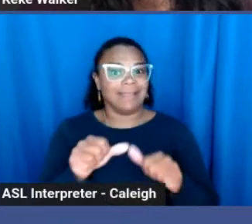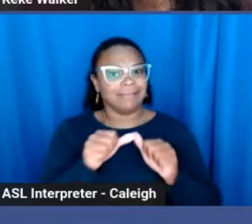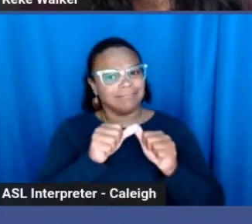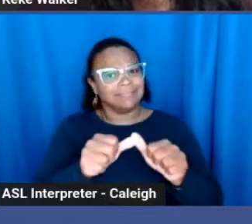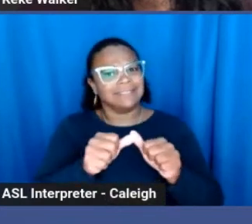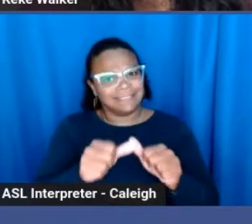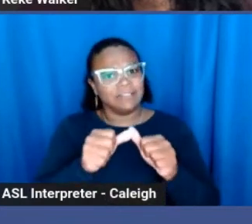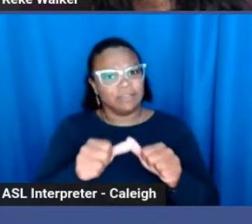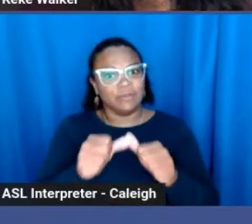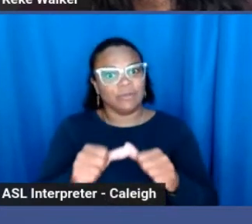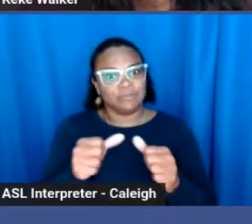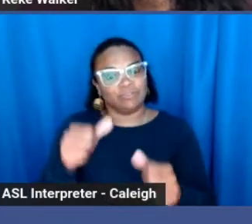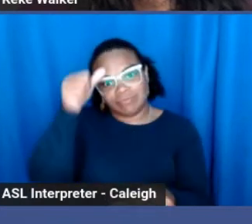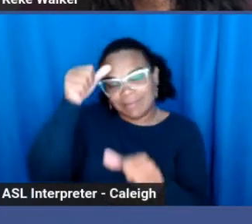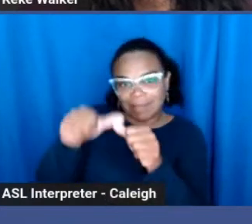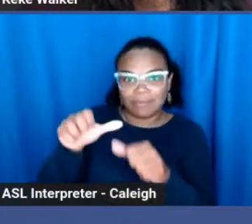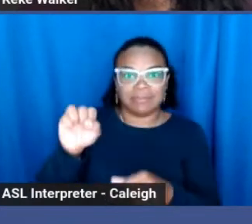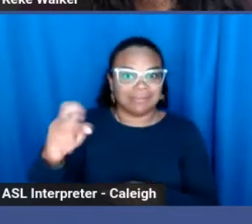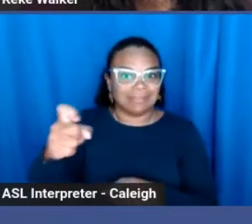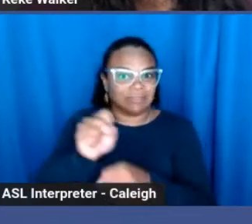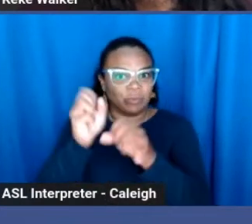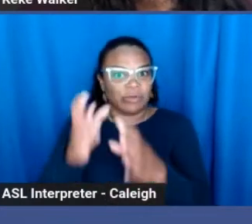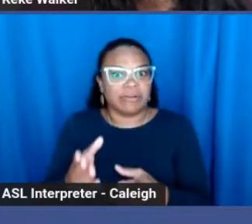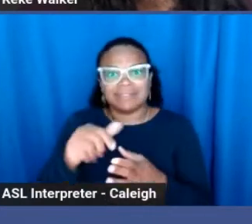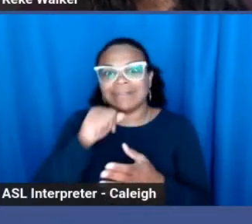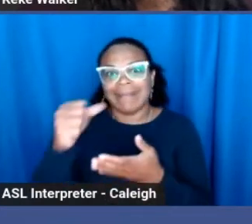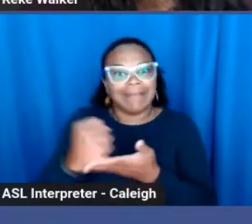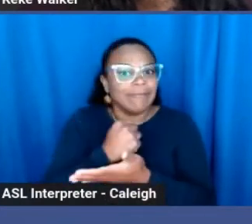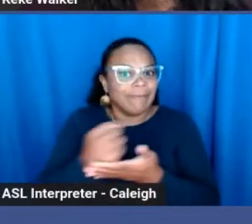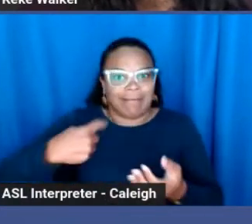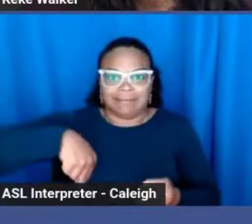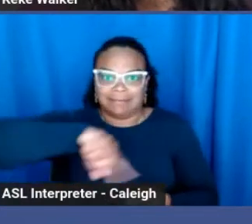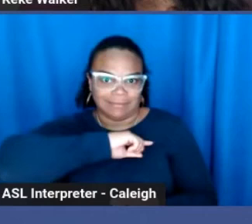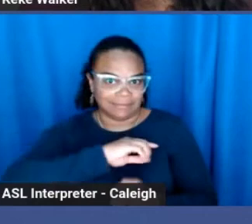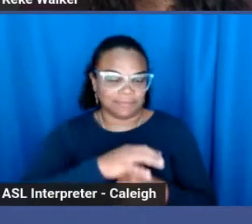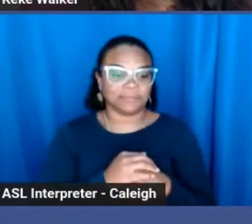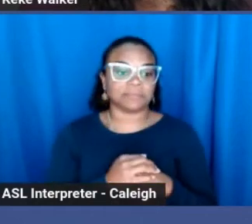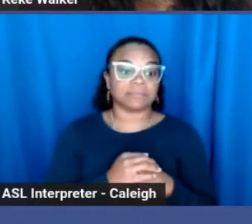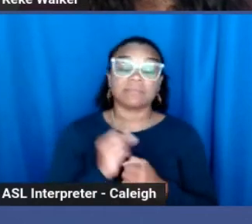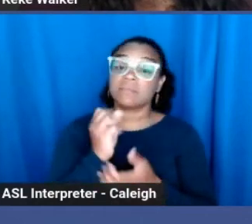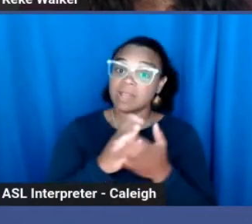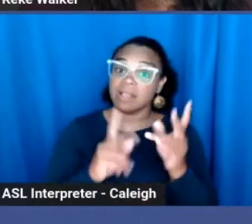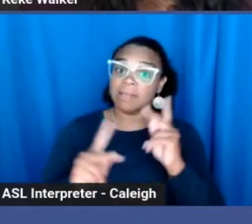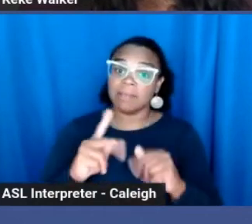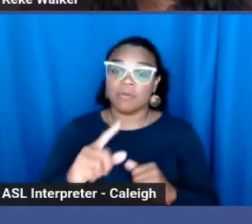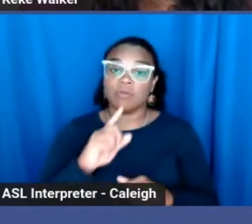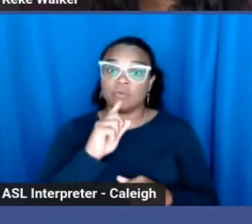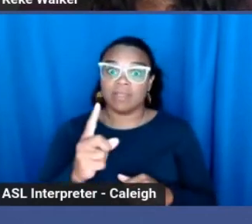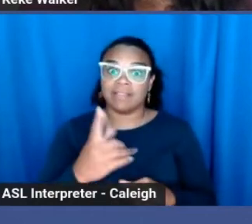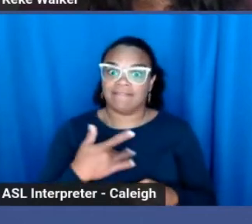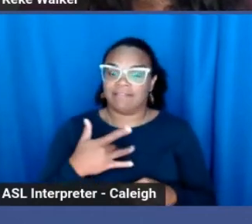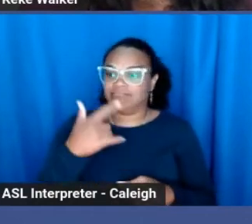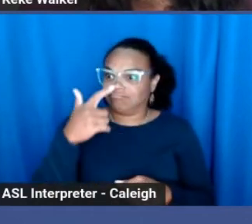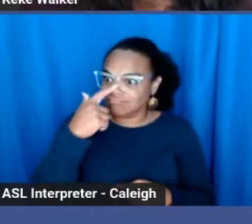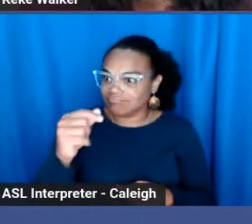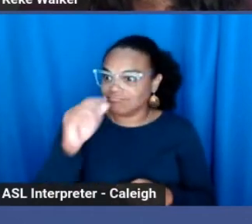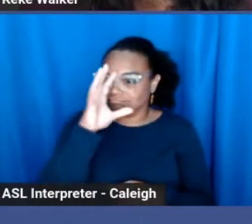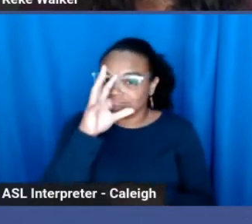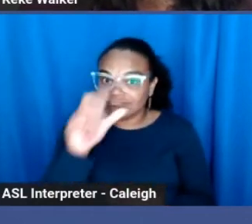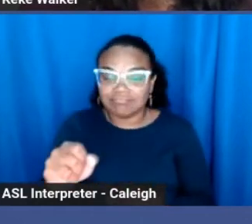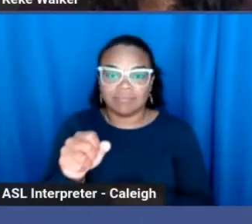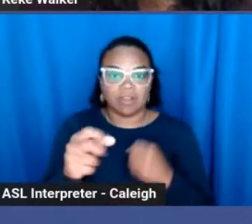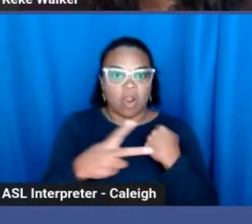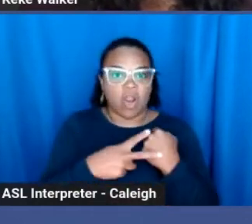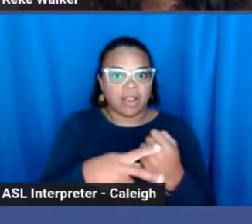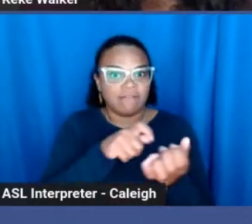as sex workers when we're able to create archive. And some folks really find a lot of interest in archival writing or